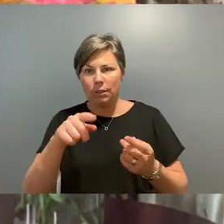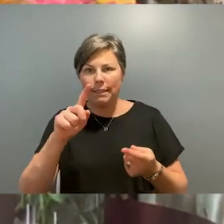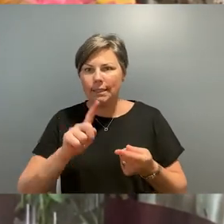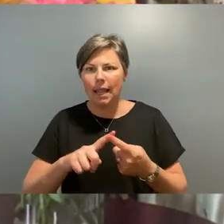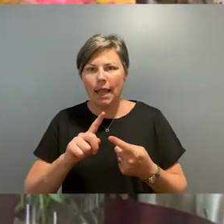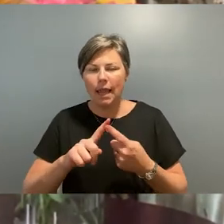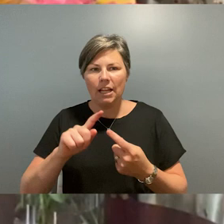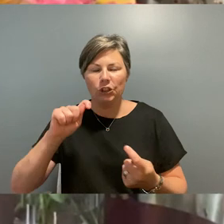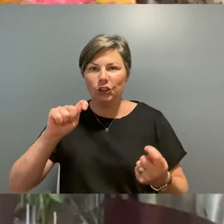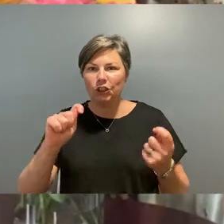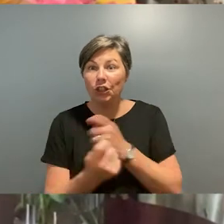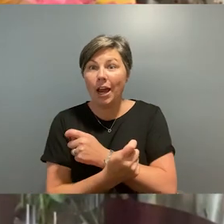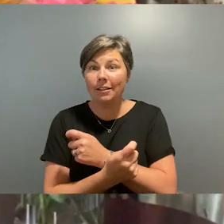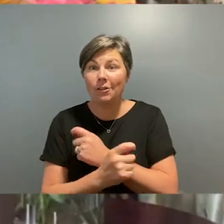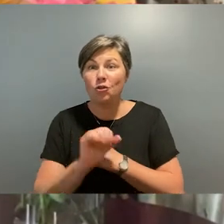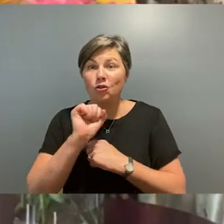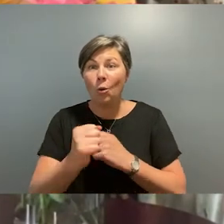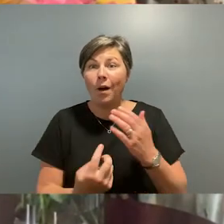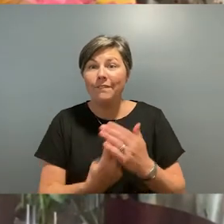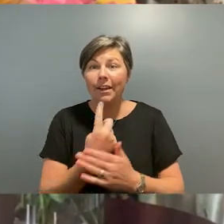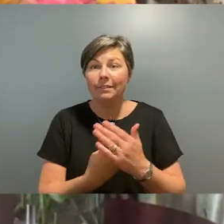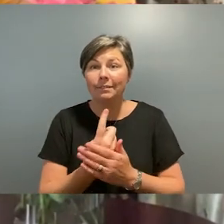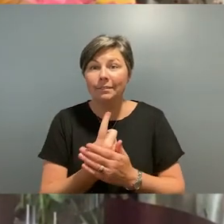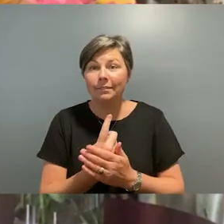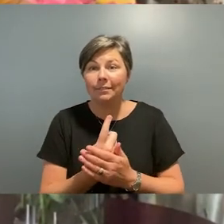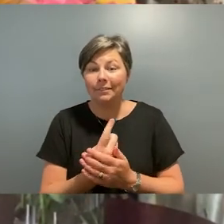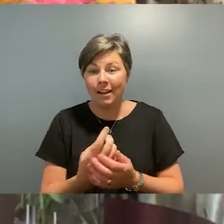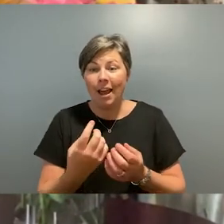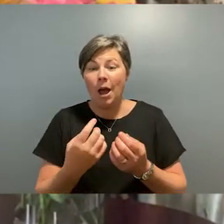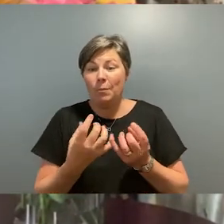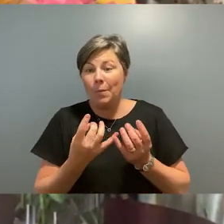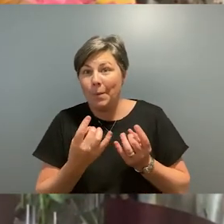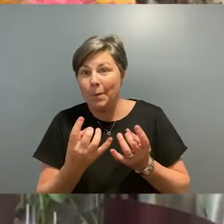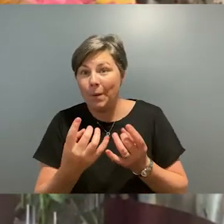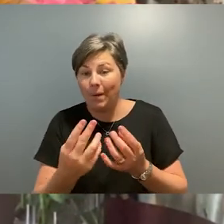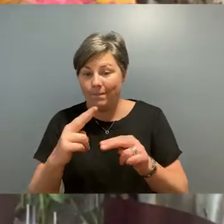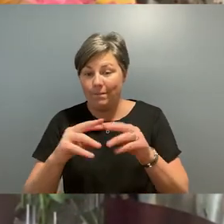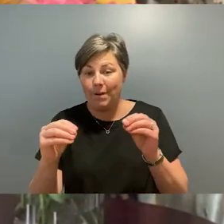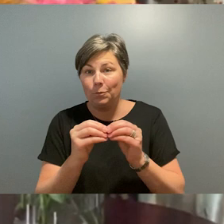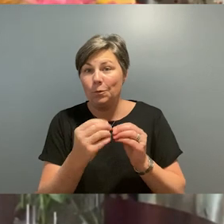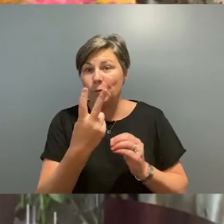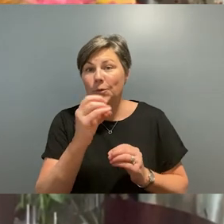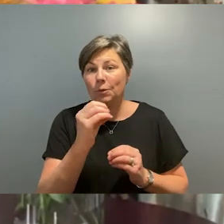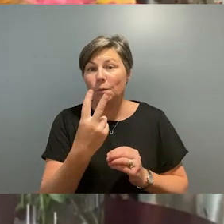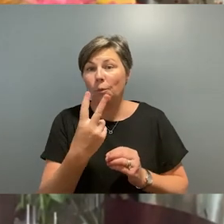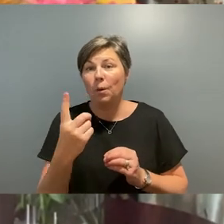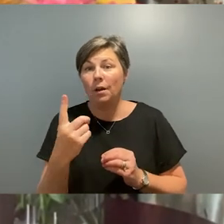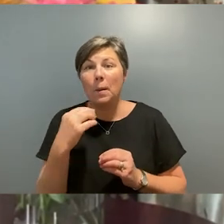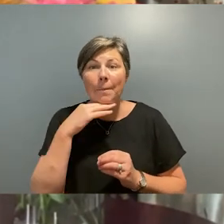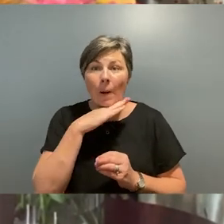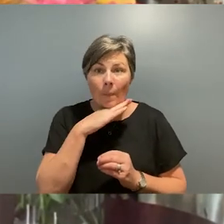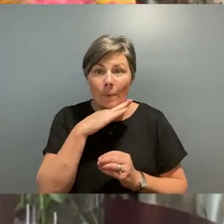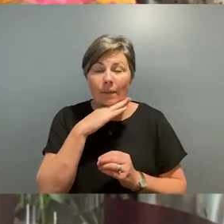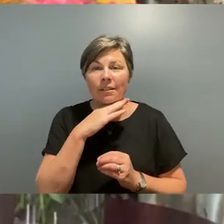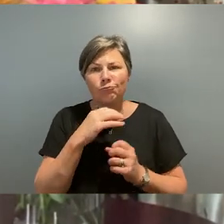managed to re-imagine this exciting event so that in February 2021, Melbourne and Victoria's